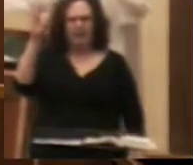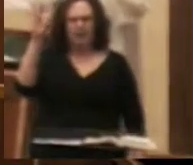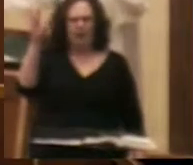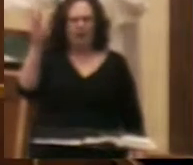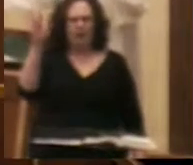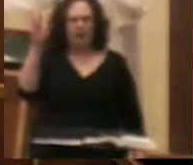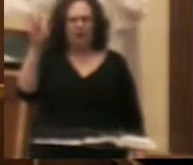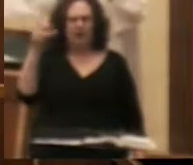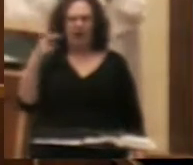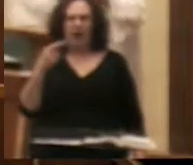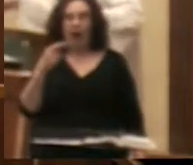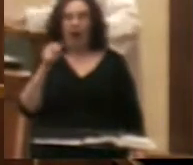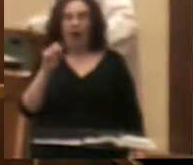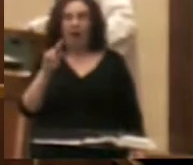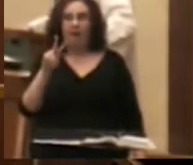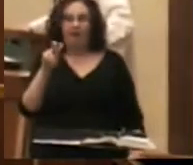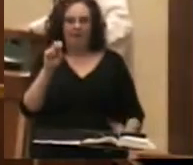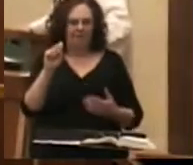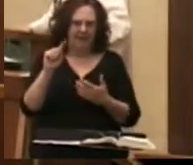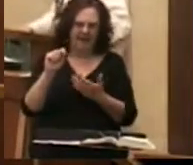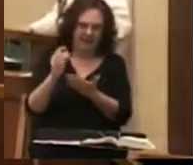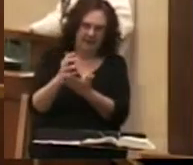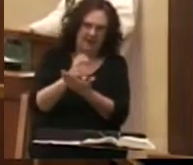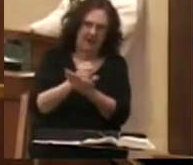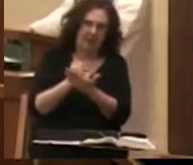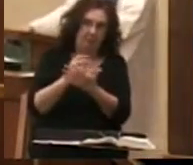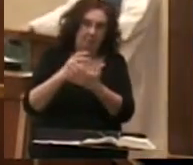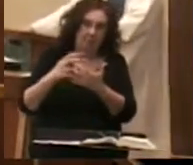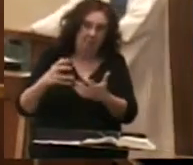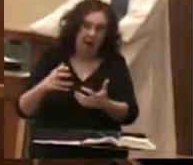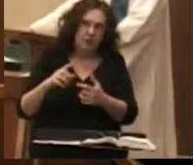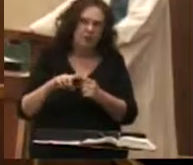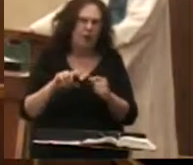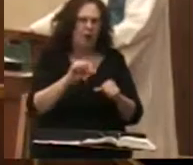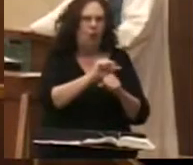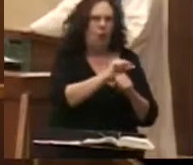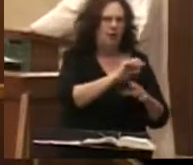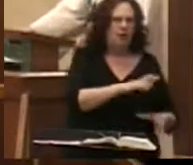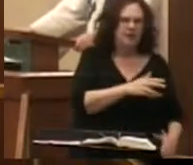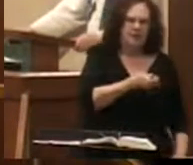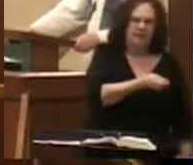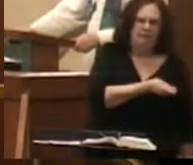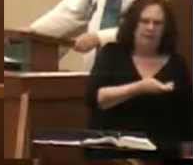The harvest is plentiful, but the laborers are few.